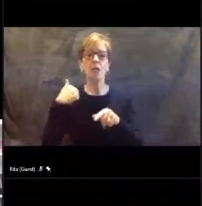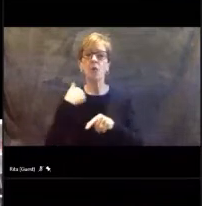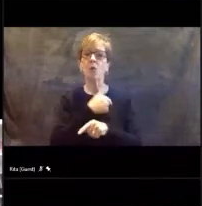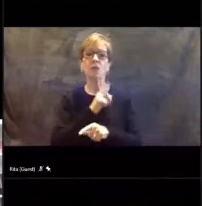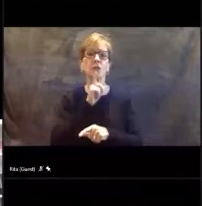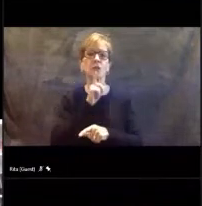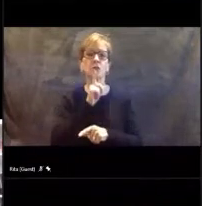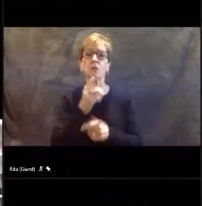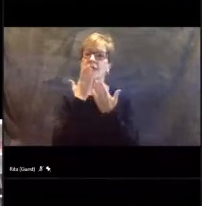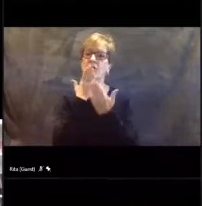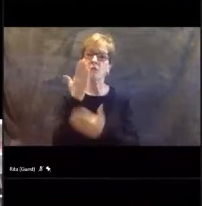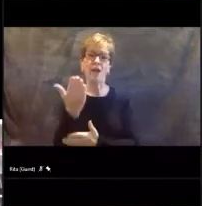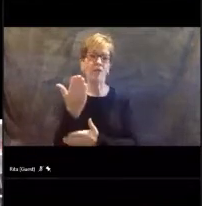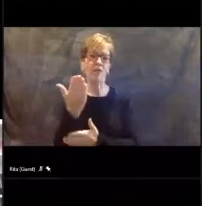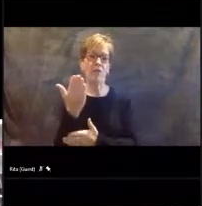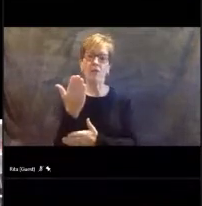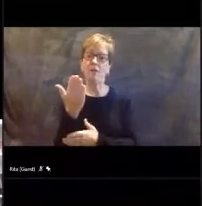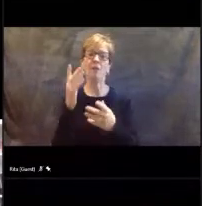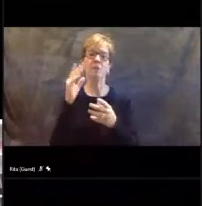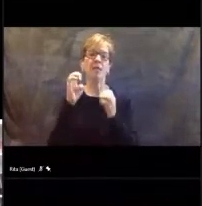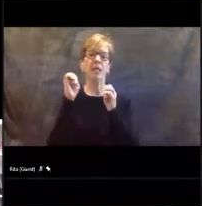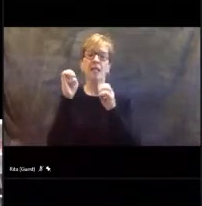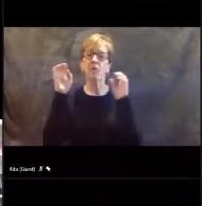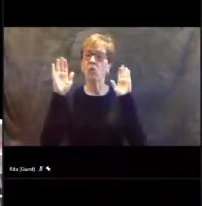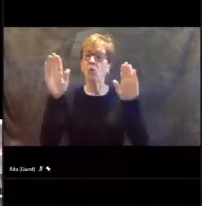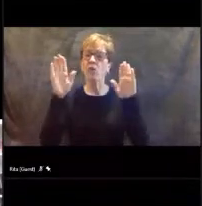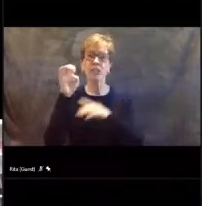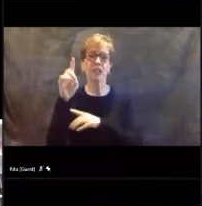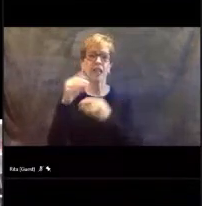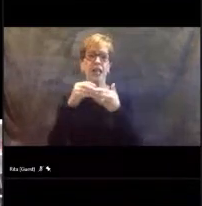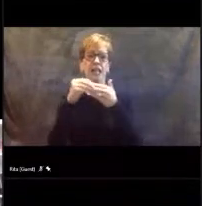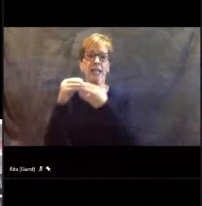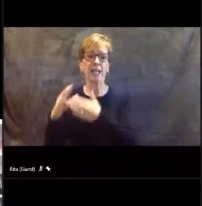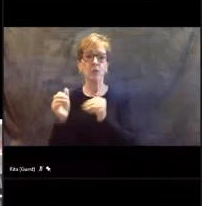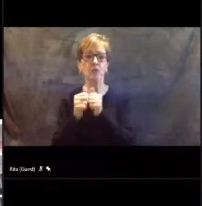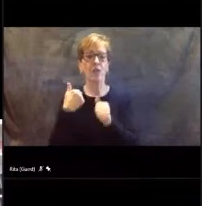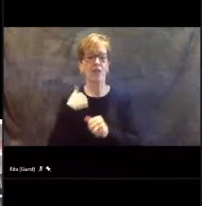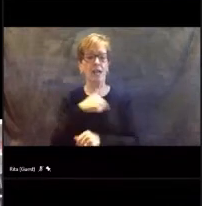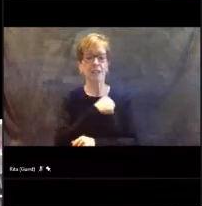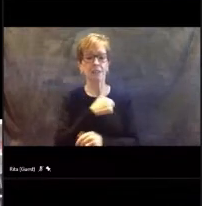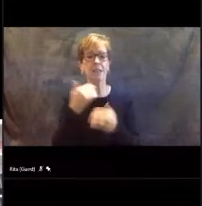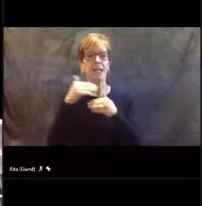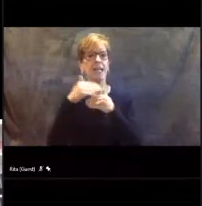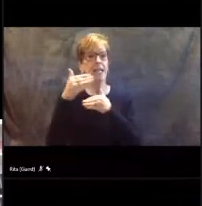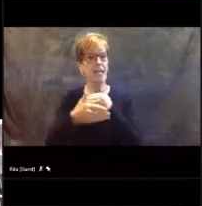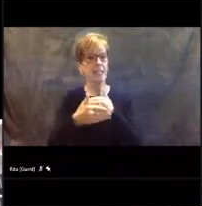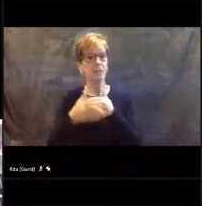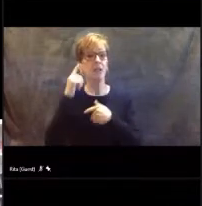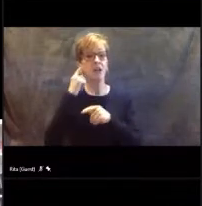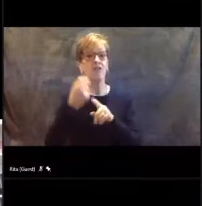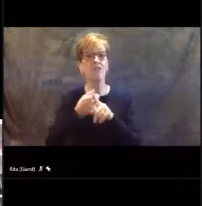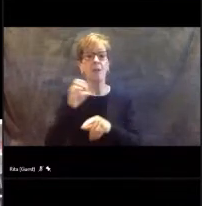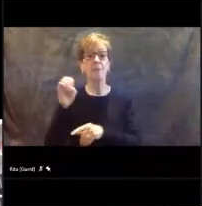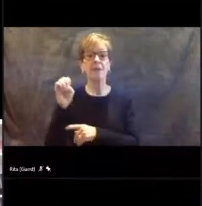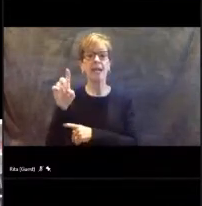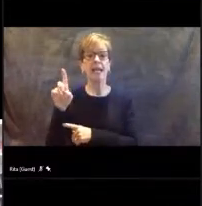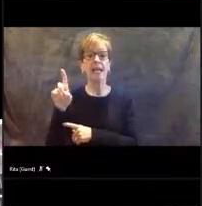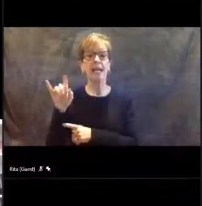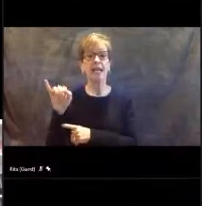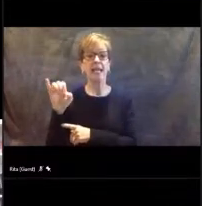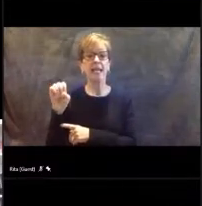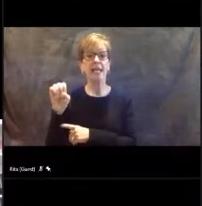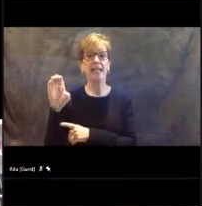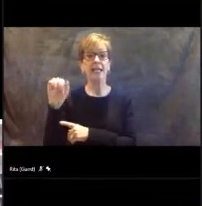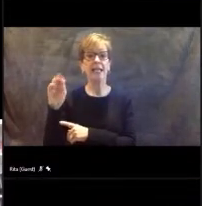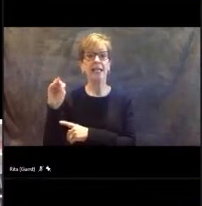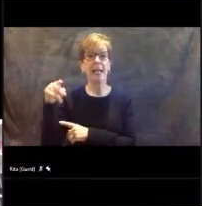to these incredible education leaders to be with us. So next we will hear from Eddie Campbell, the president of the Kentucky